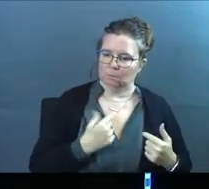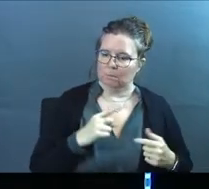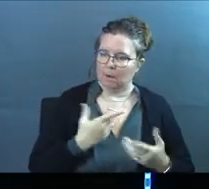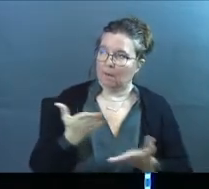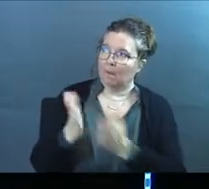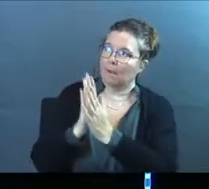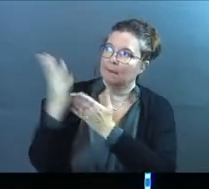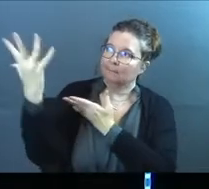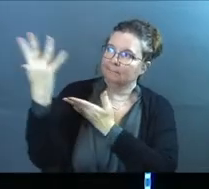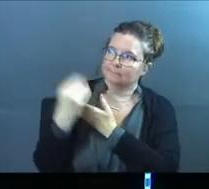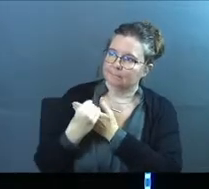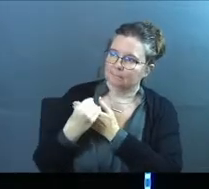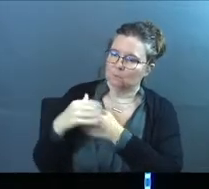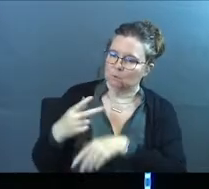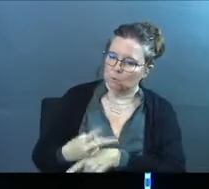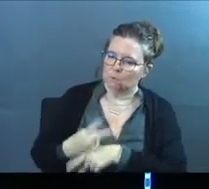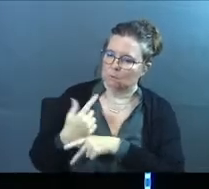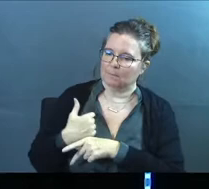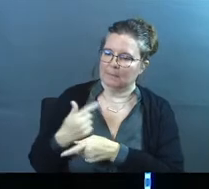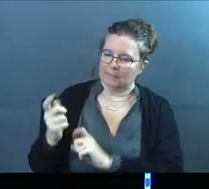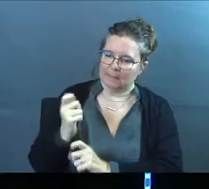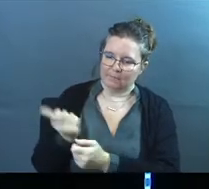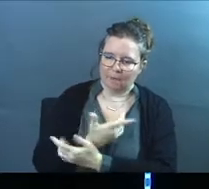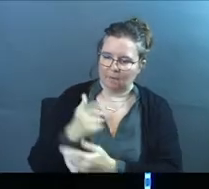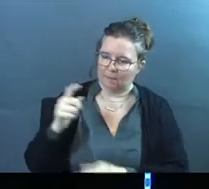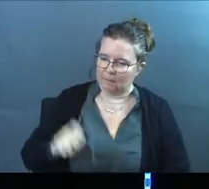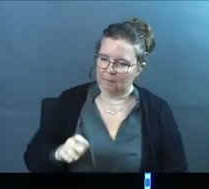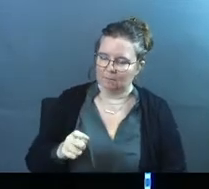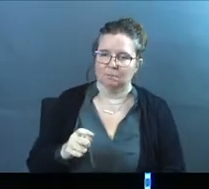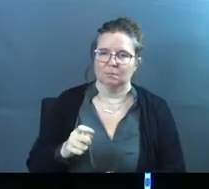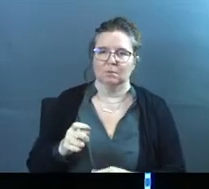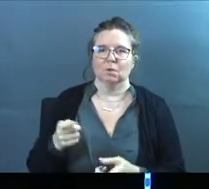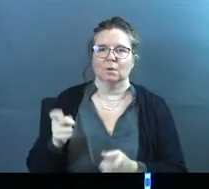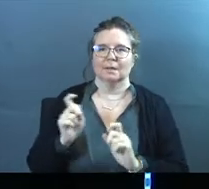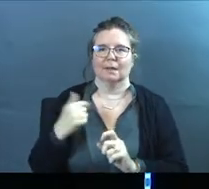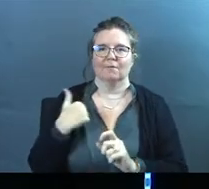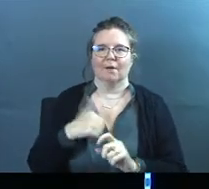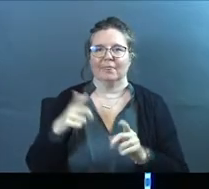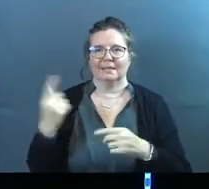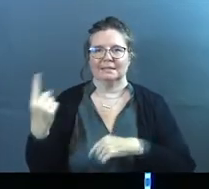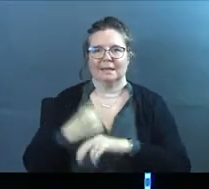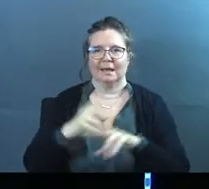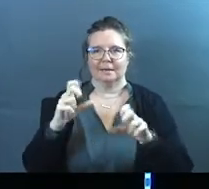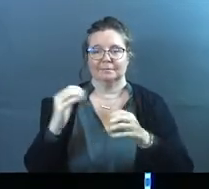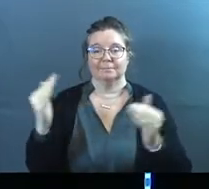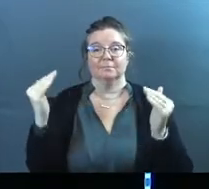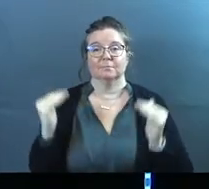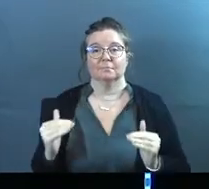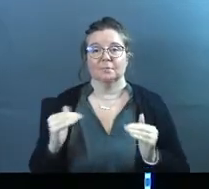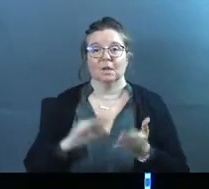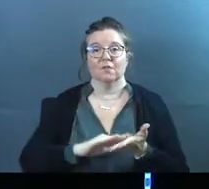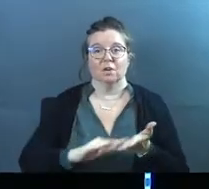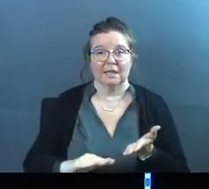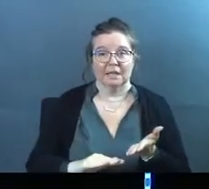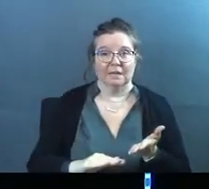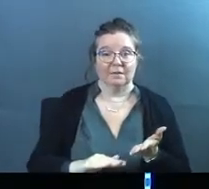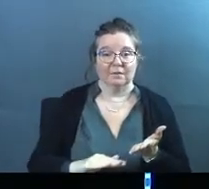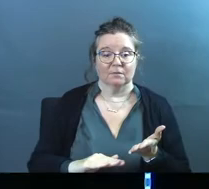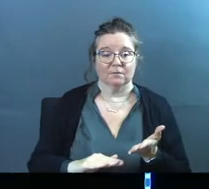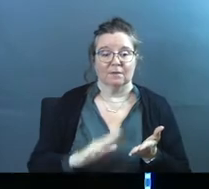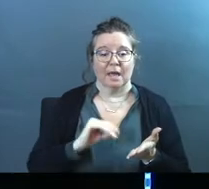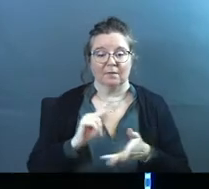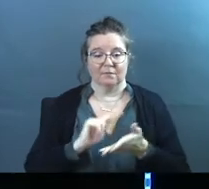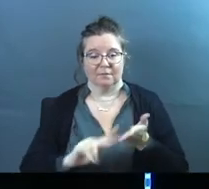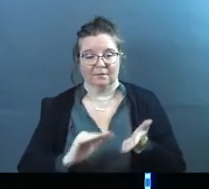for your provision. I ask that you take care of me and give me all that I need. Give us this day. And the next thing, forgive and be forgiven. Help me to forgive those